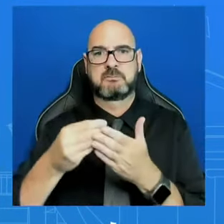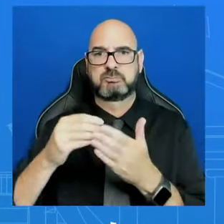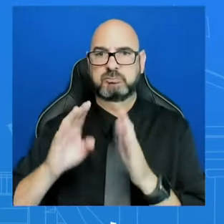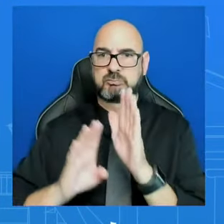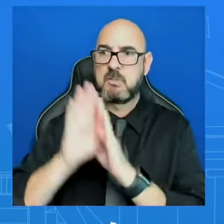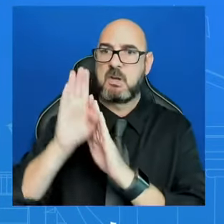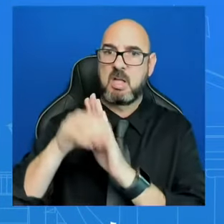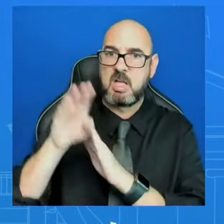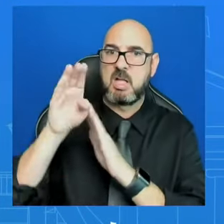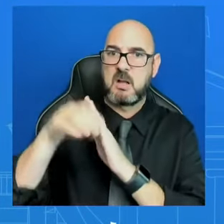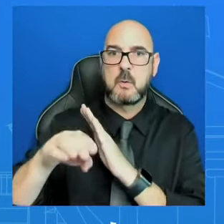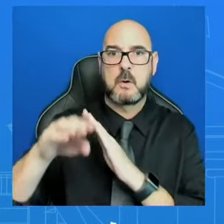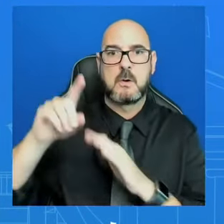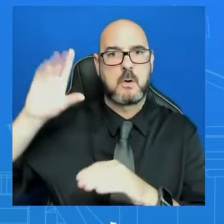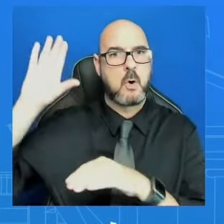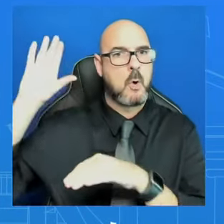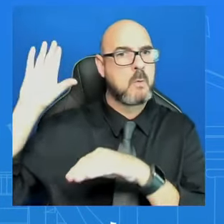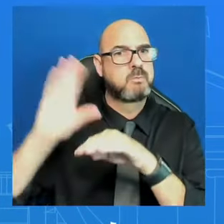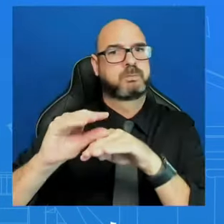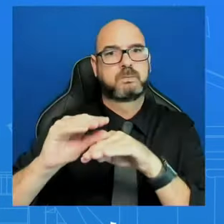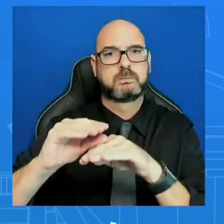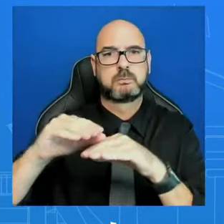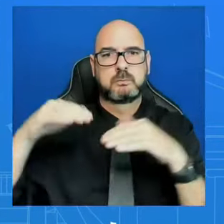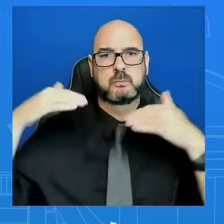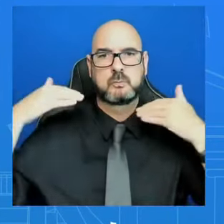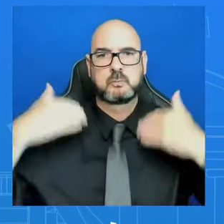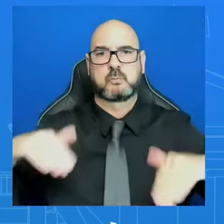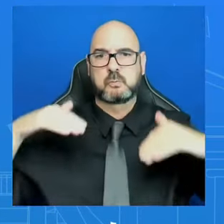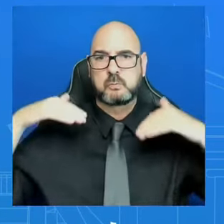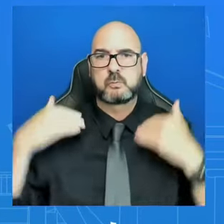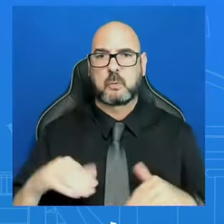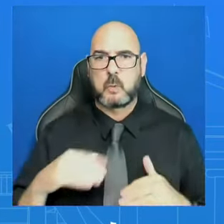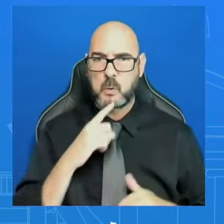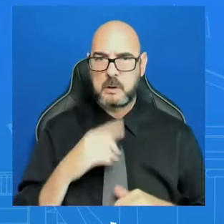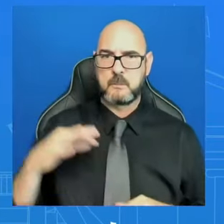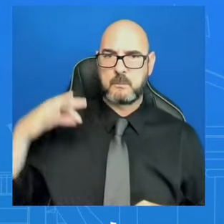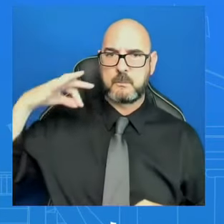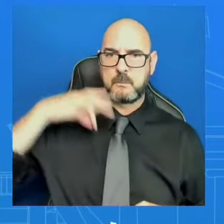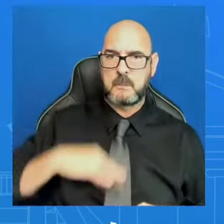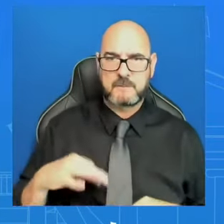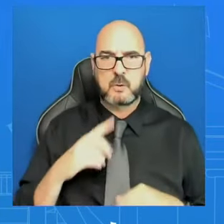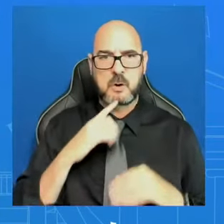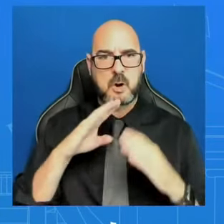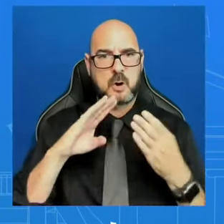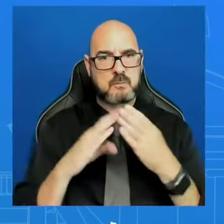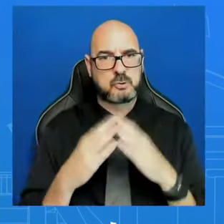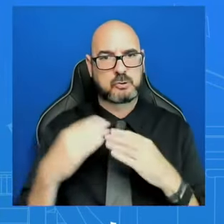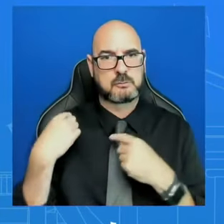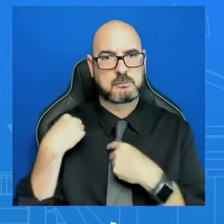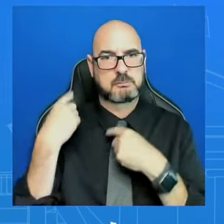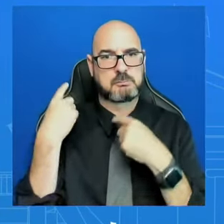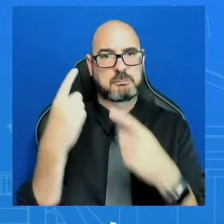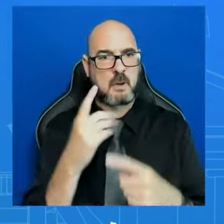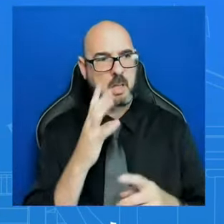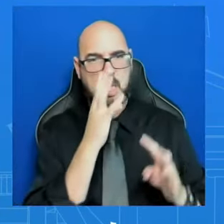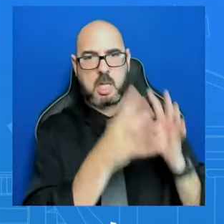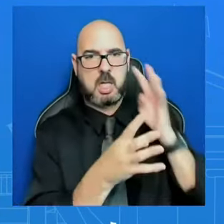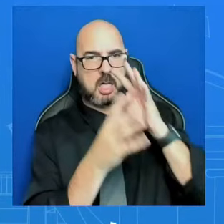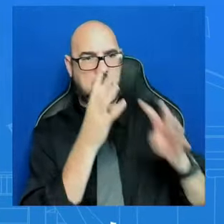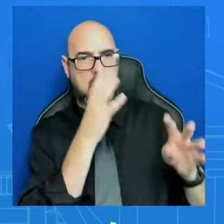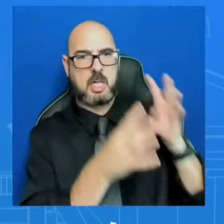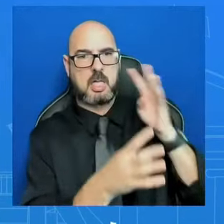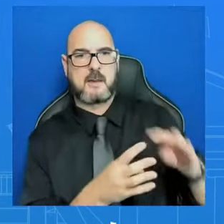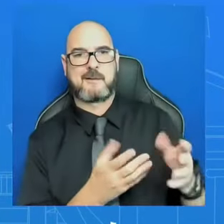while benefiting communities that have historically been left behind. And finally, finally, finally, I want to briefly preview